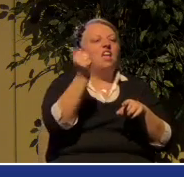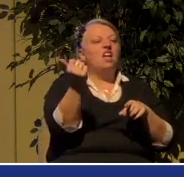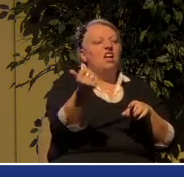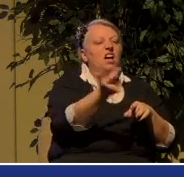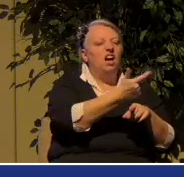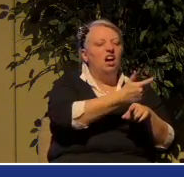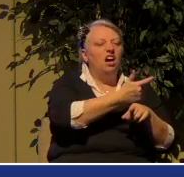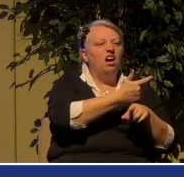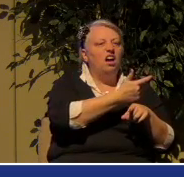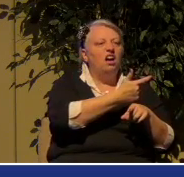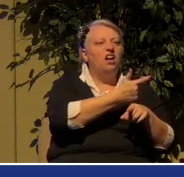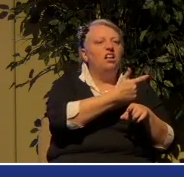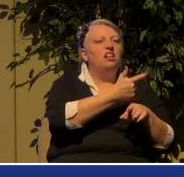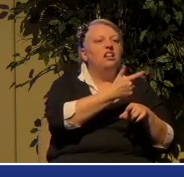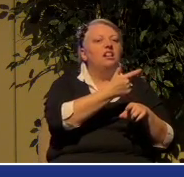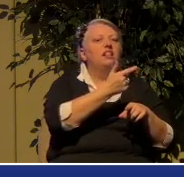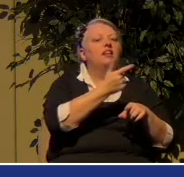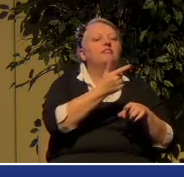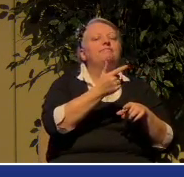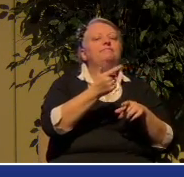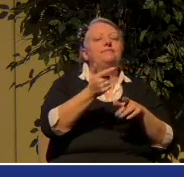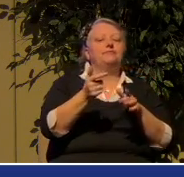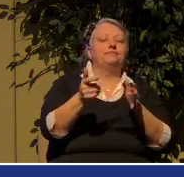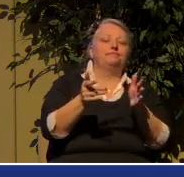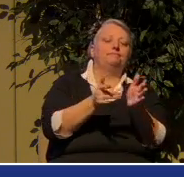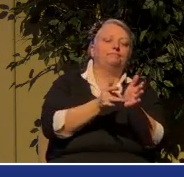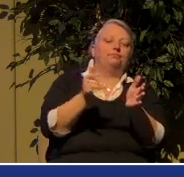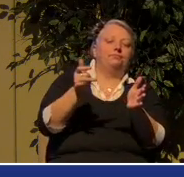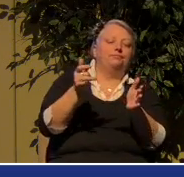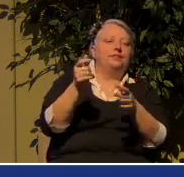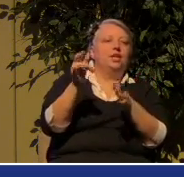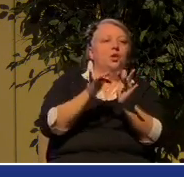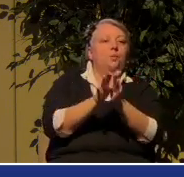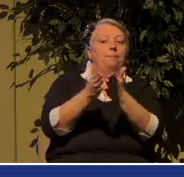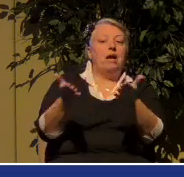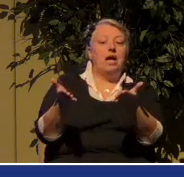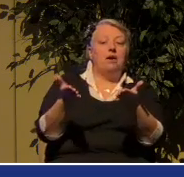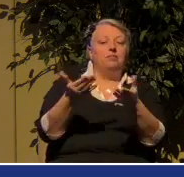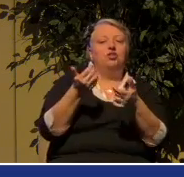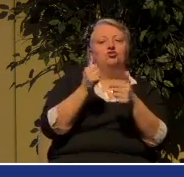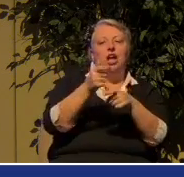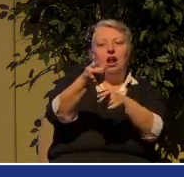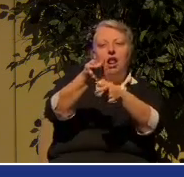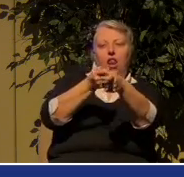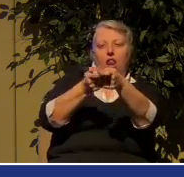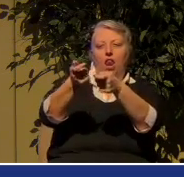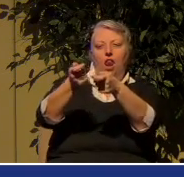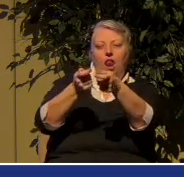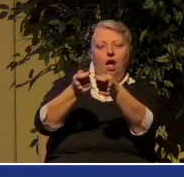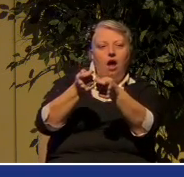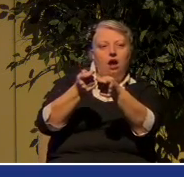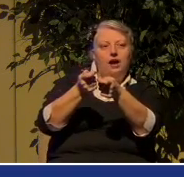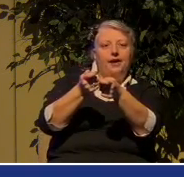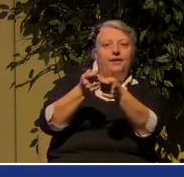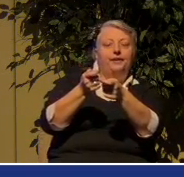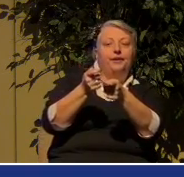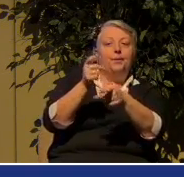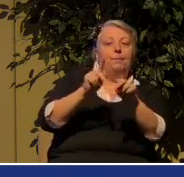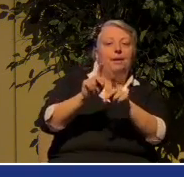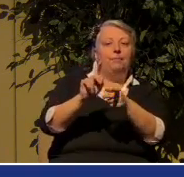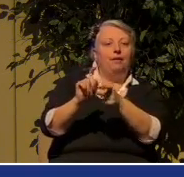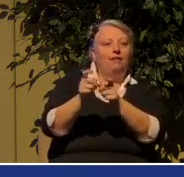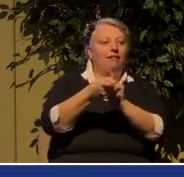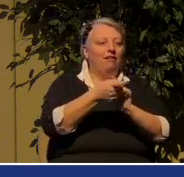use Scripture to try to win converts, but then they twist the